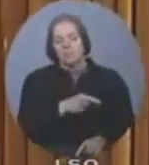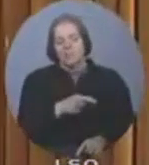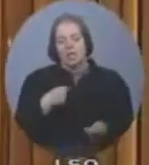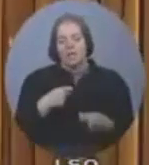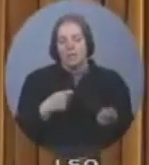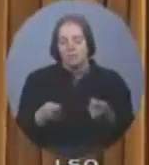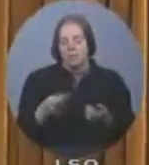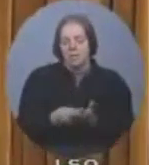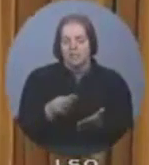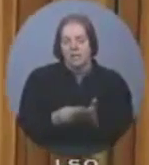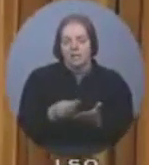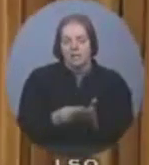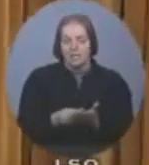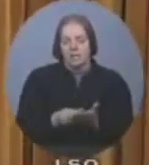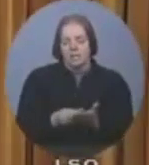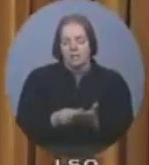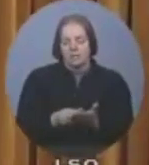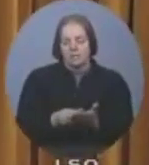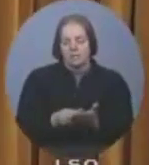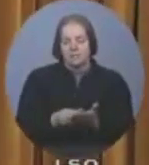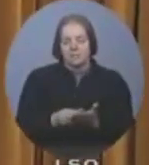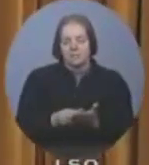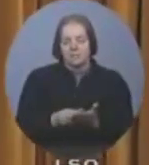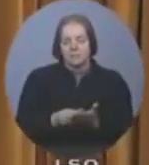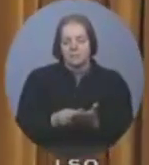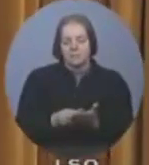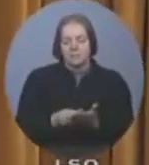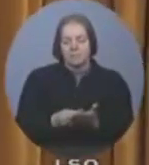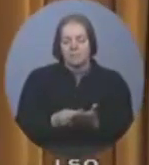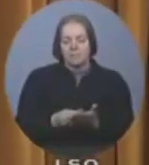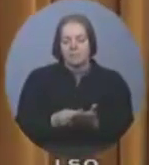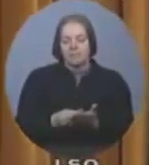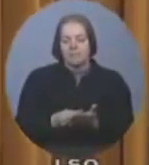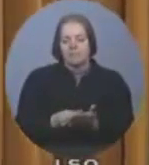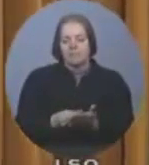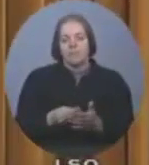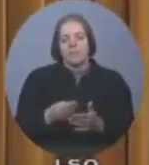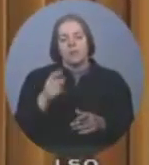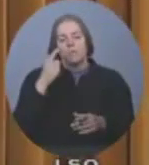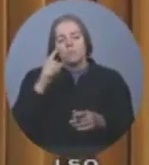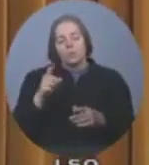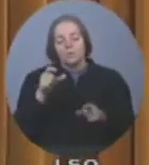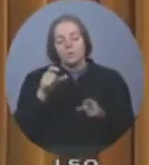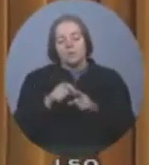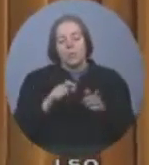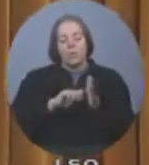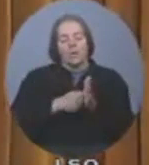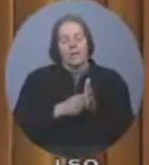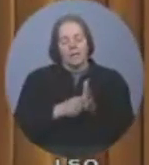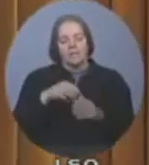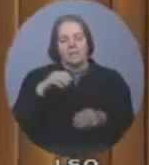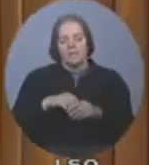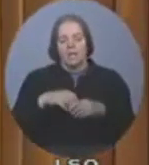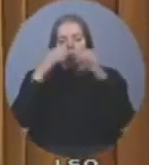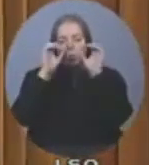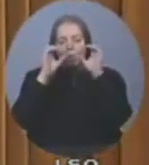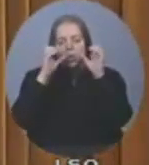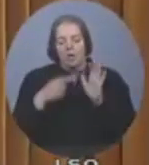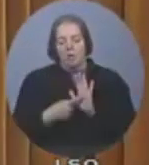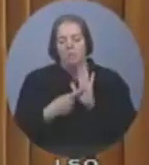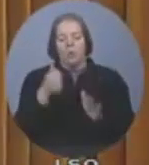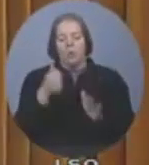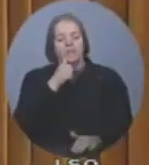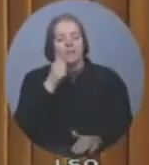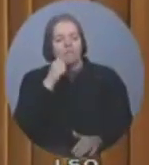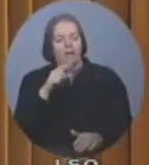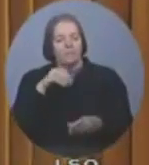keywords and websites that show women in compromising positions. One of the sites, hollywoodtuna.com, focuses on derogatory remarks